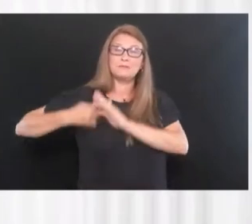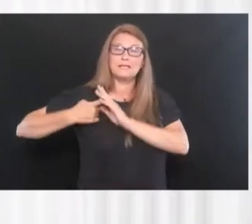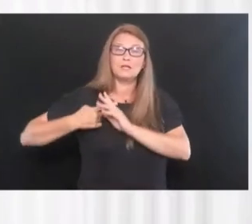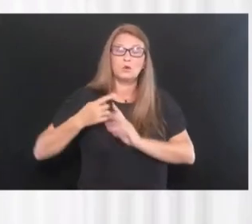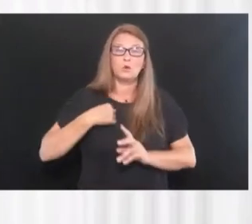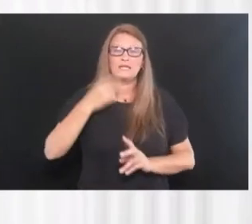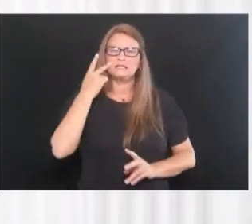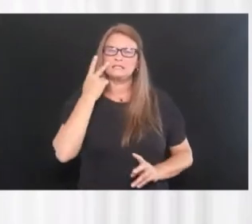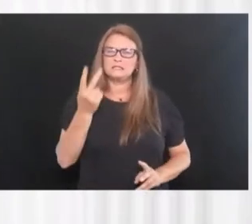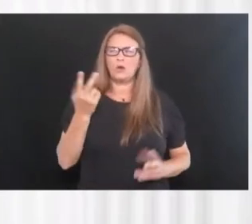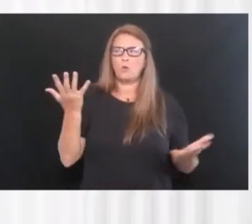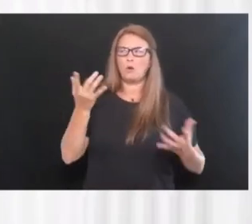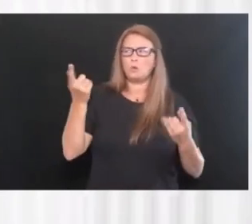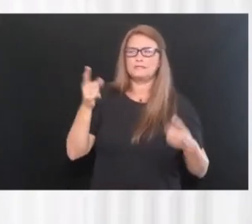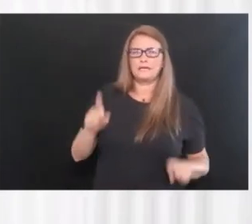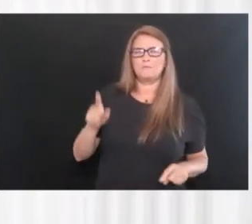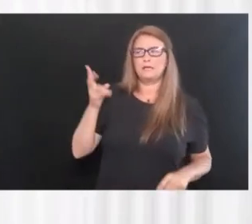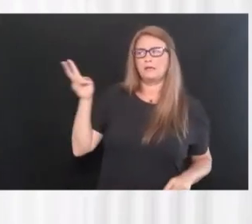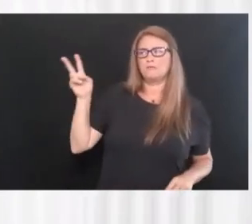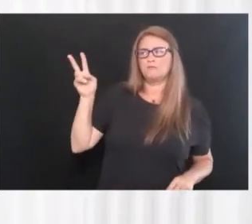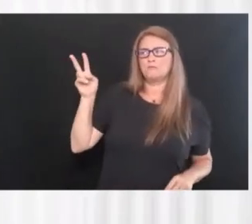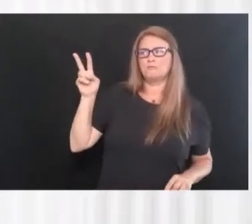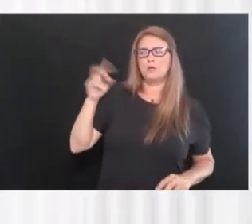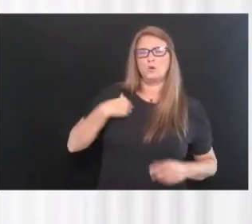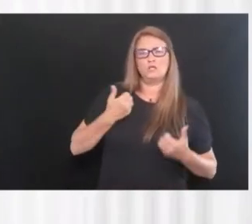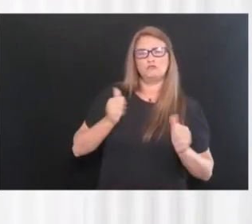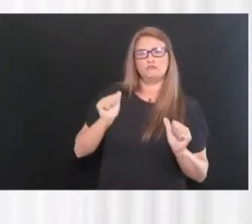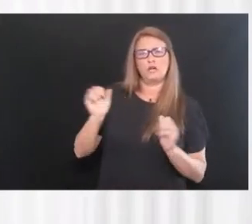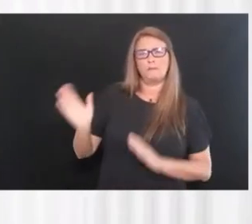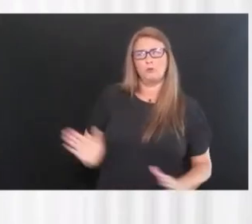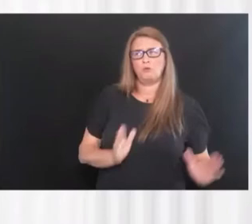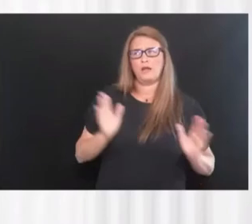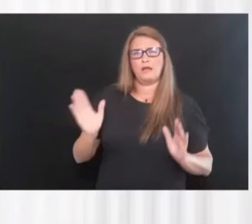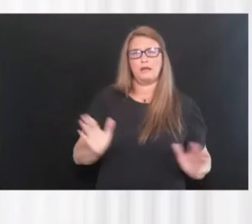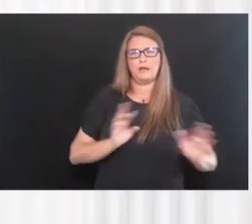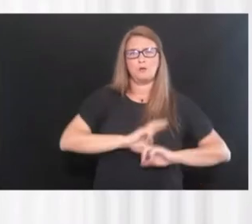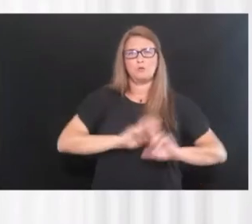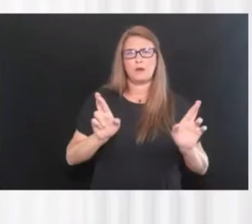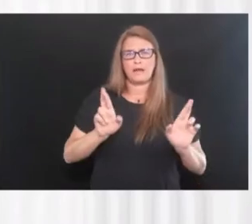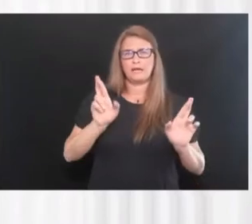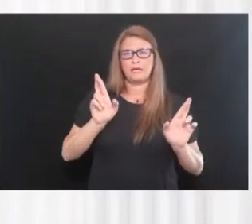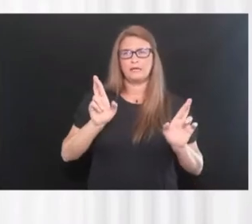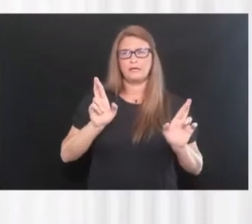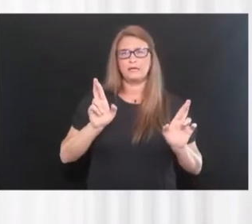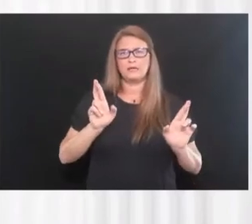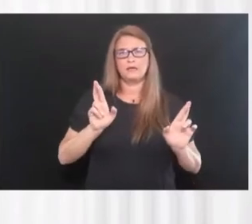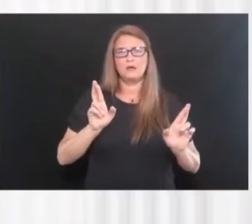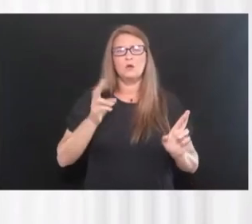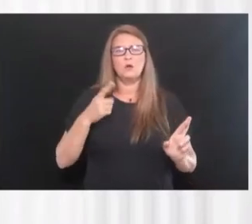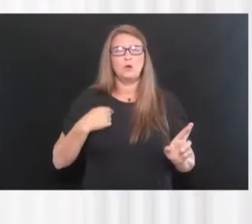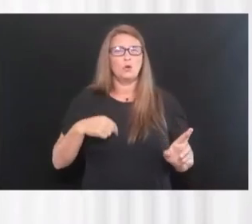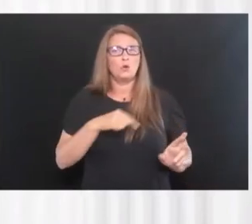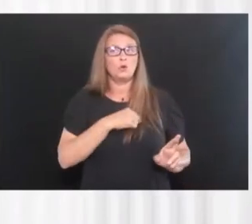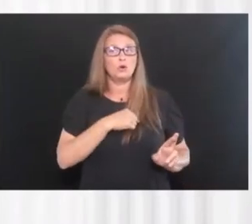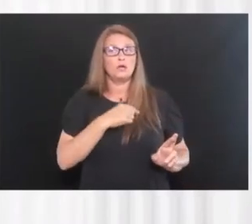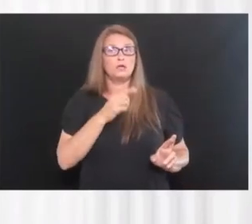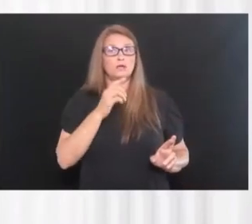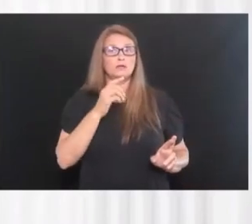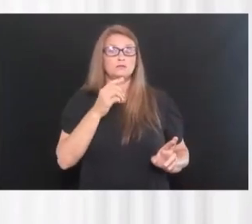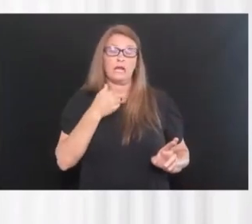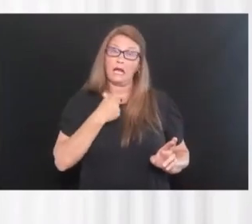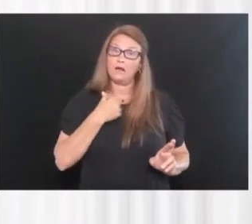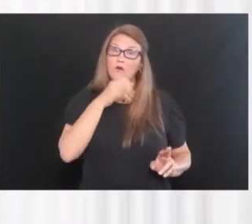down and we, uh, tried to prepare, you know, the initial computer model showed that West Virginia was an older